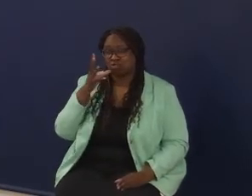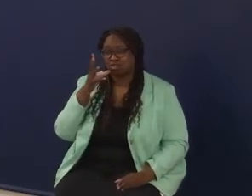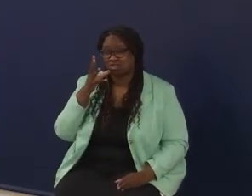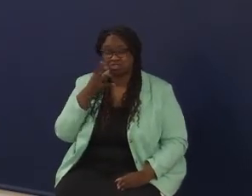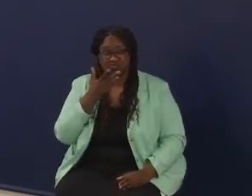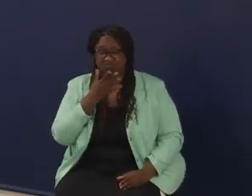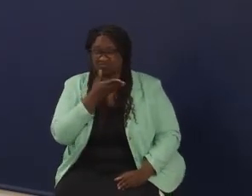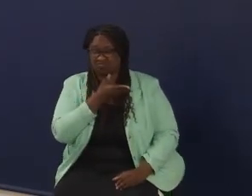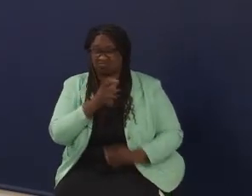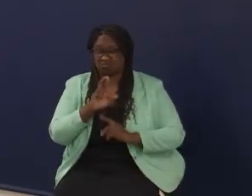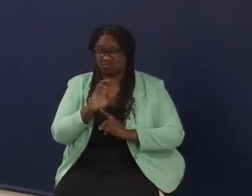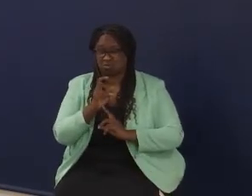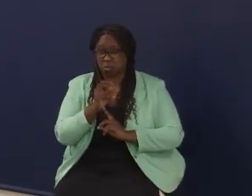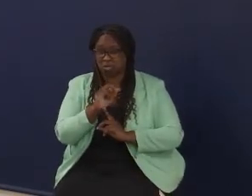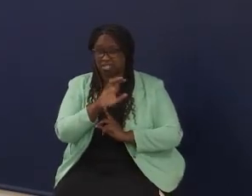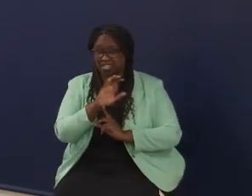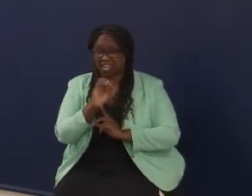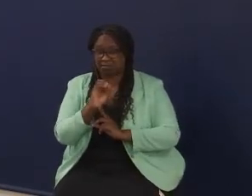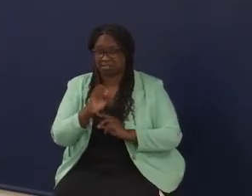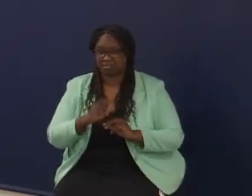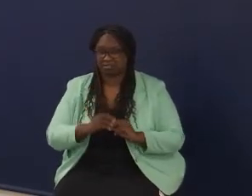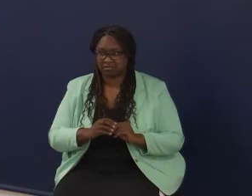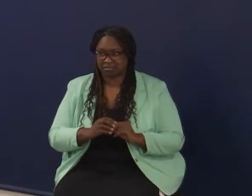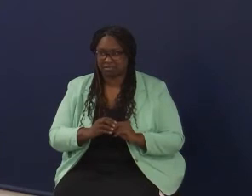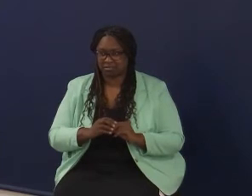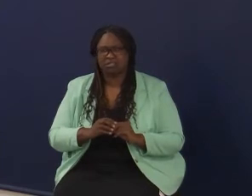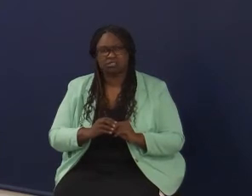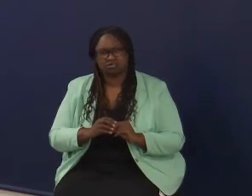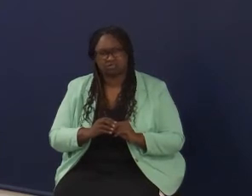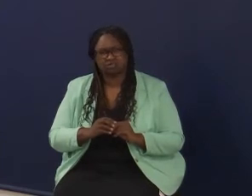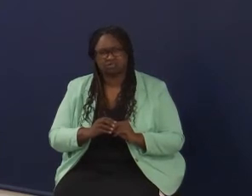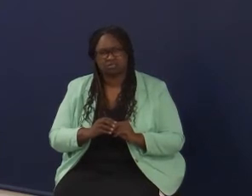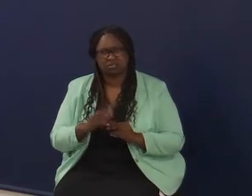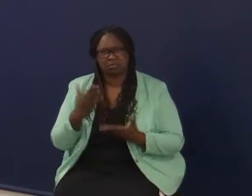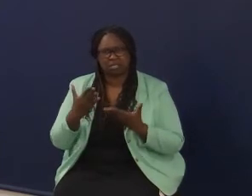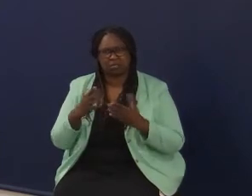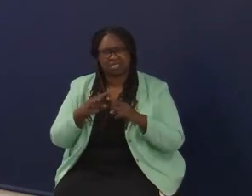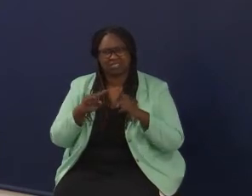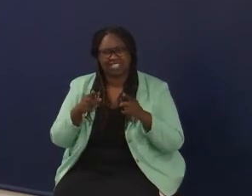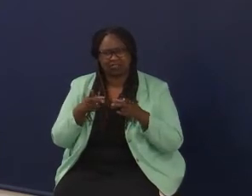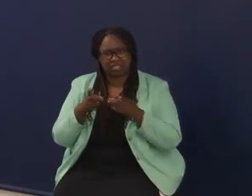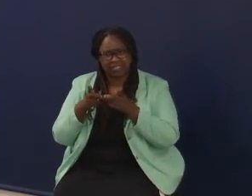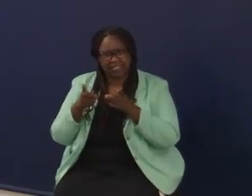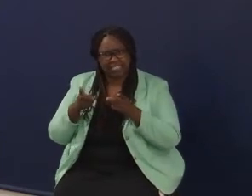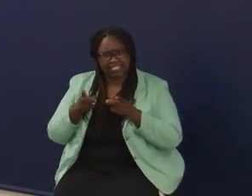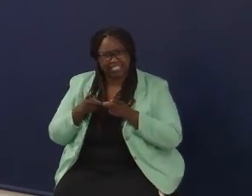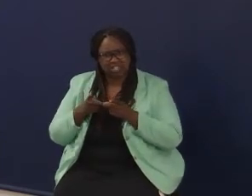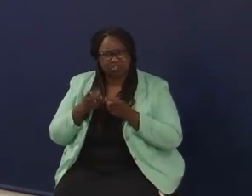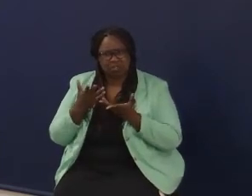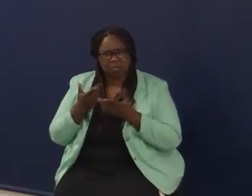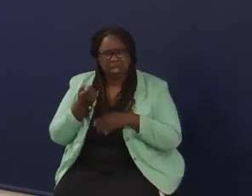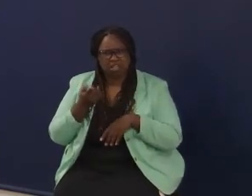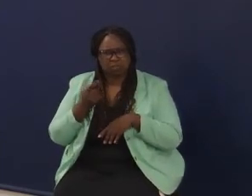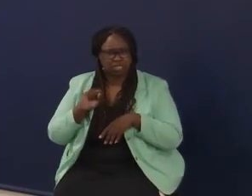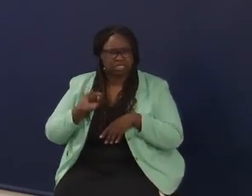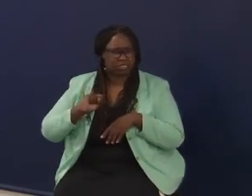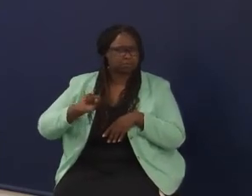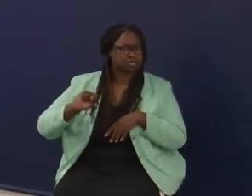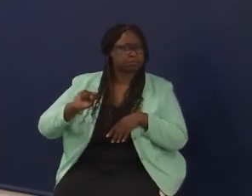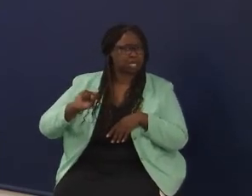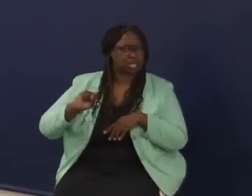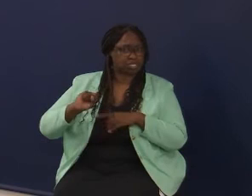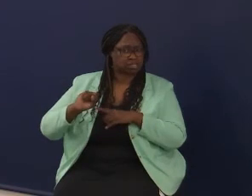I could see where districts might push back some on a state